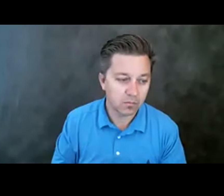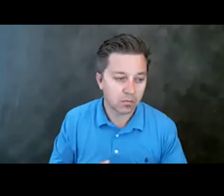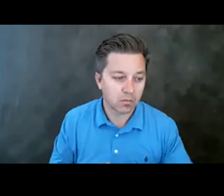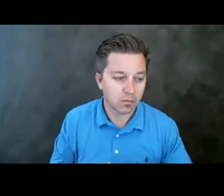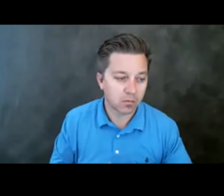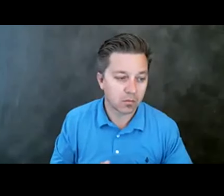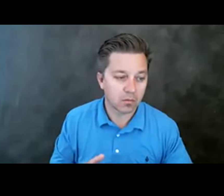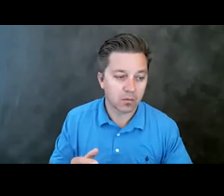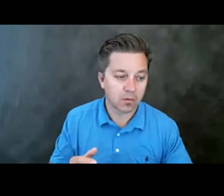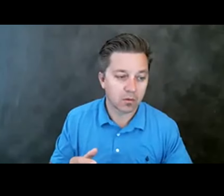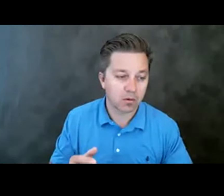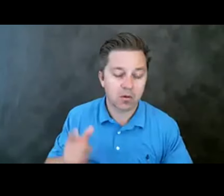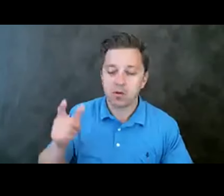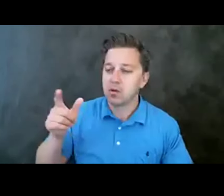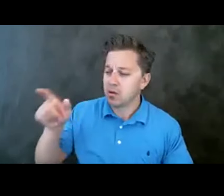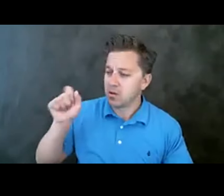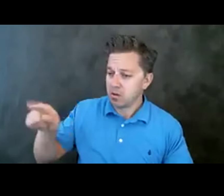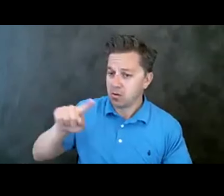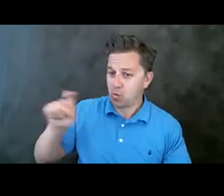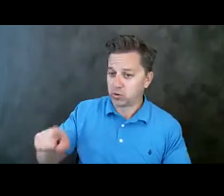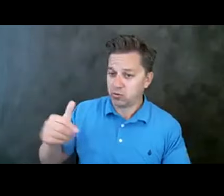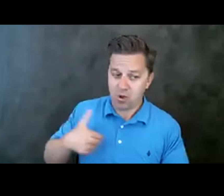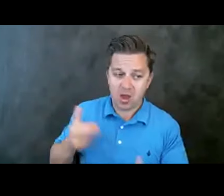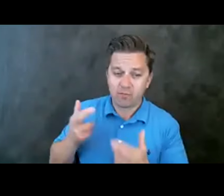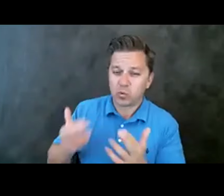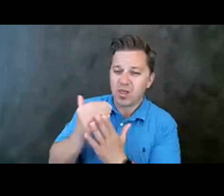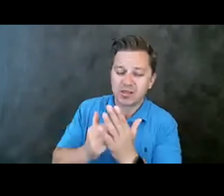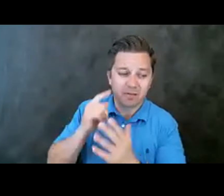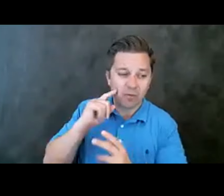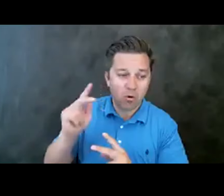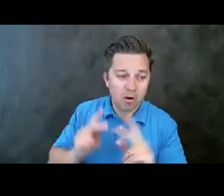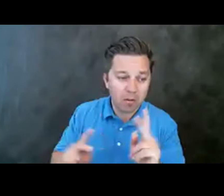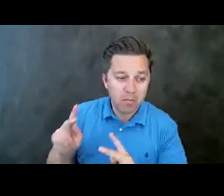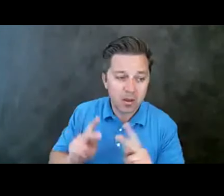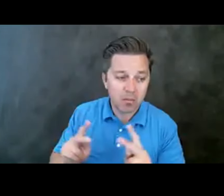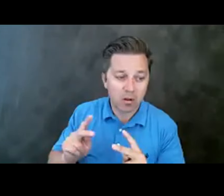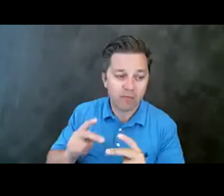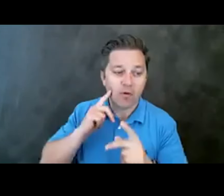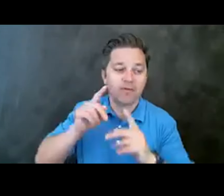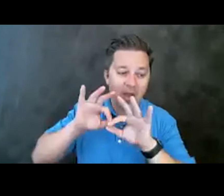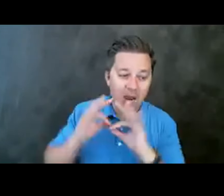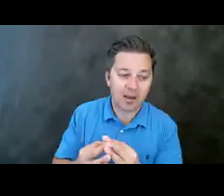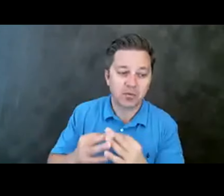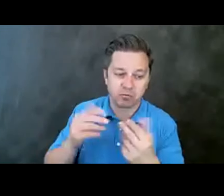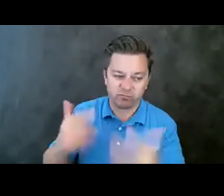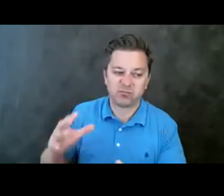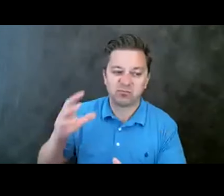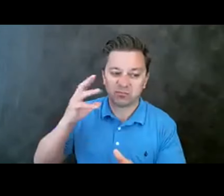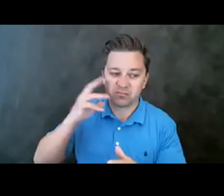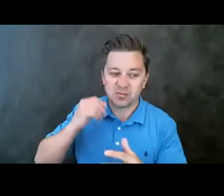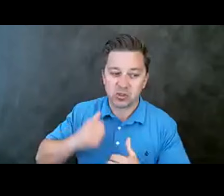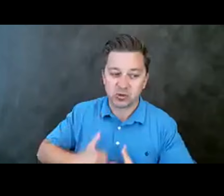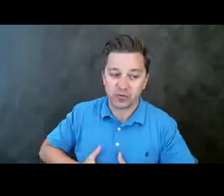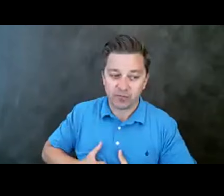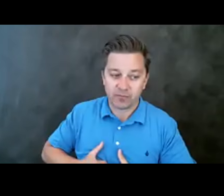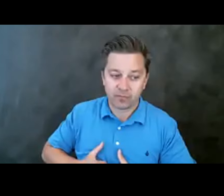Um, a resource, I guess it would depend on the resource. Um, I think that, you know, is if